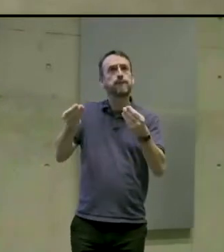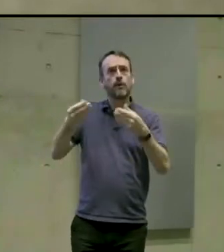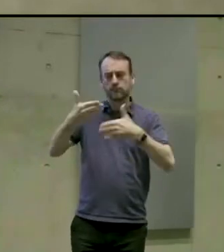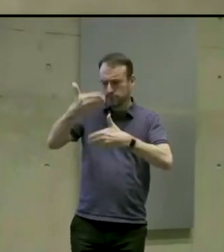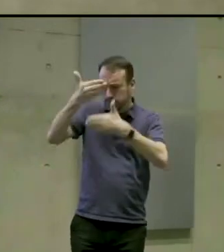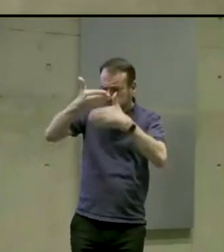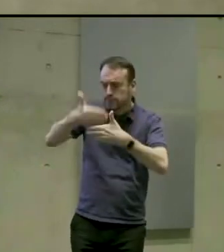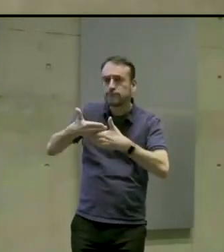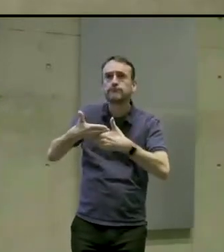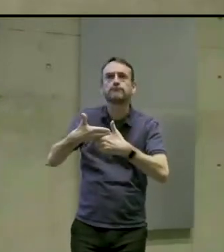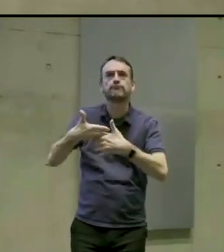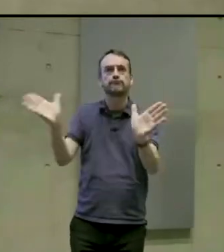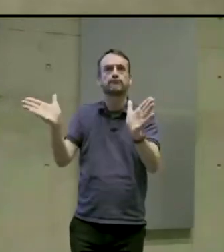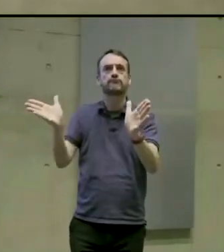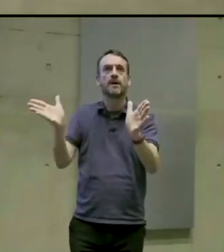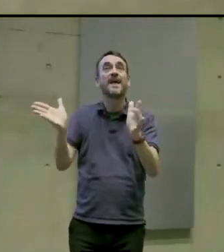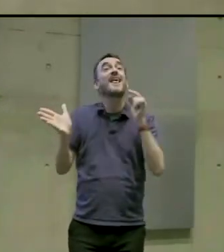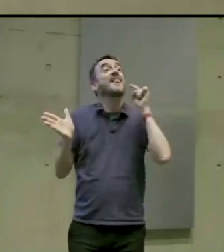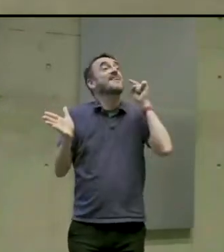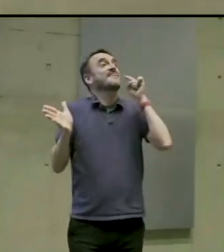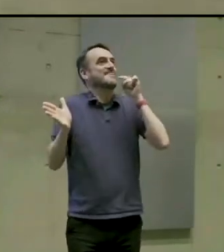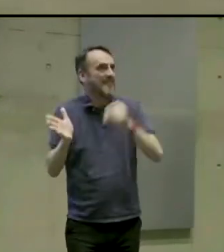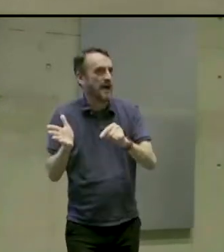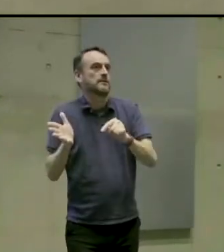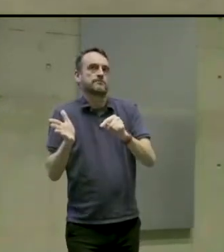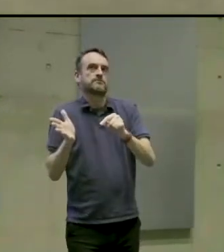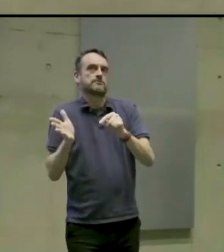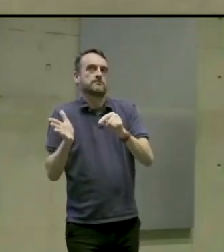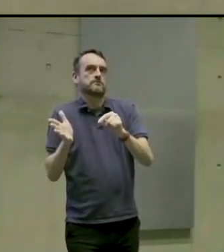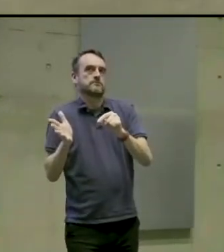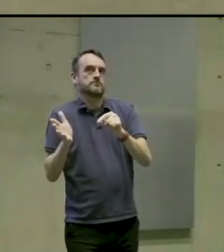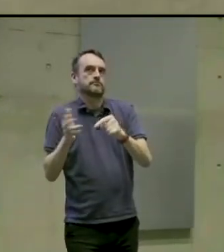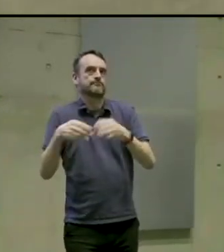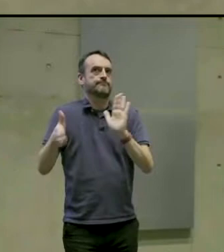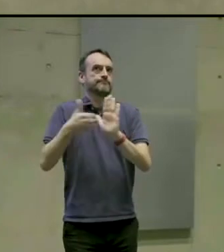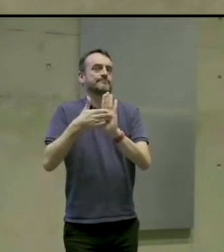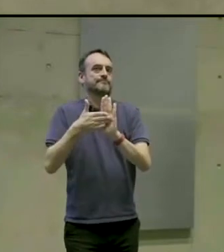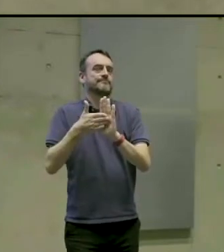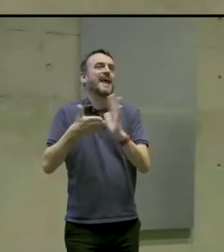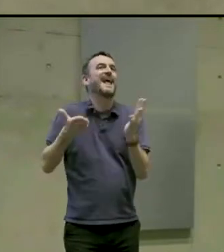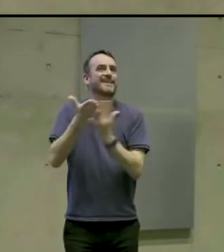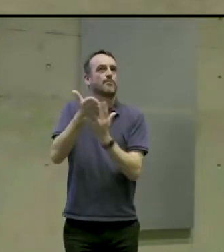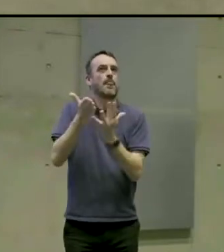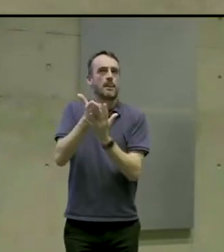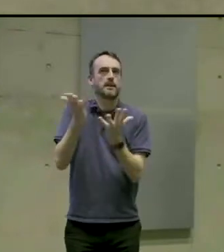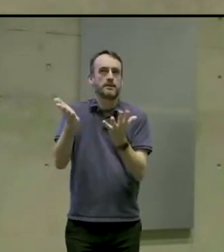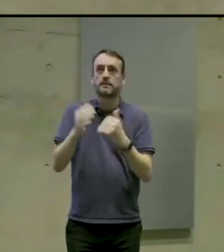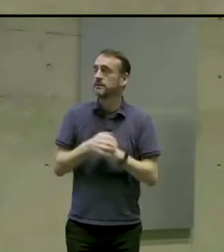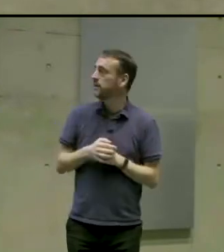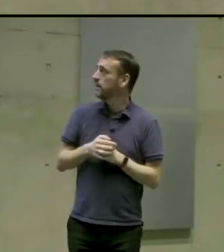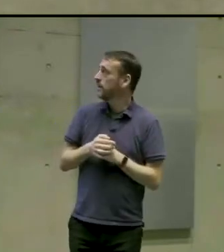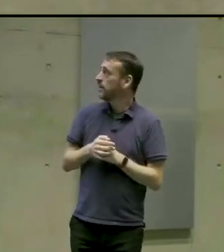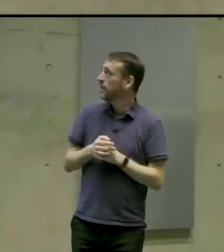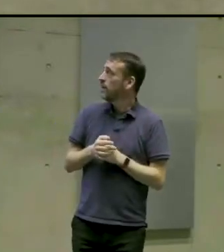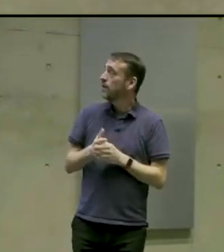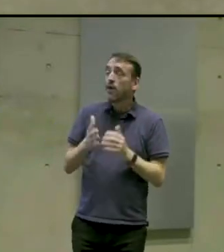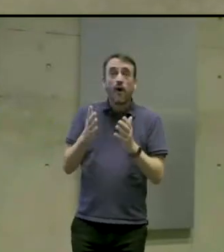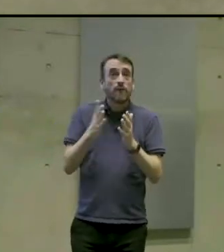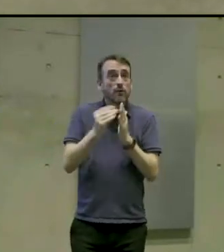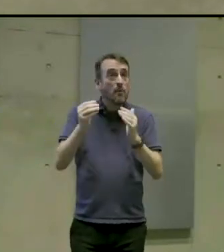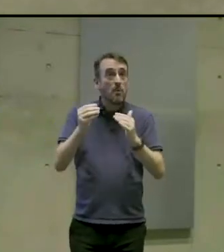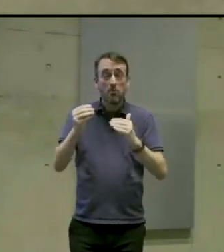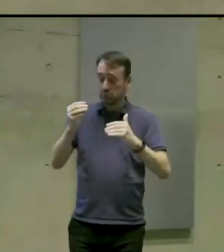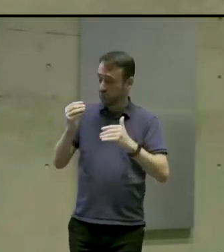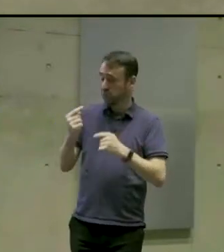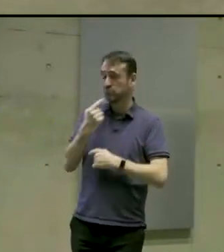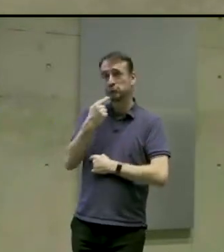them, that's what accessibility is. So to use our previous examples, installing a ramp into a